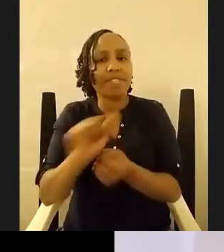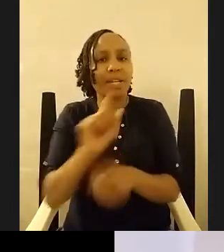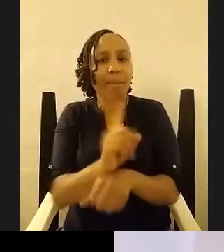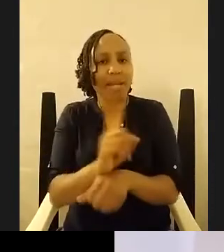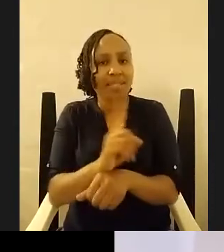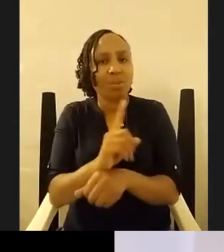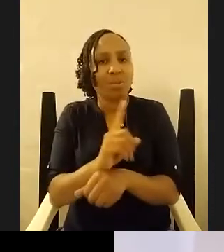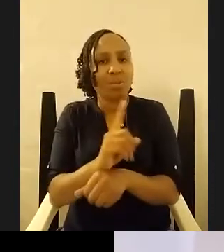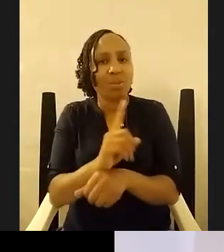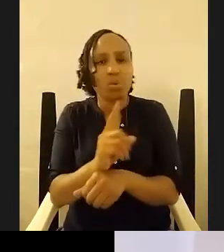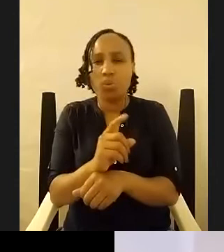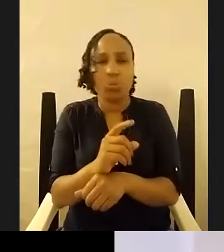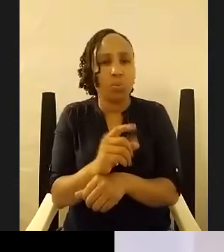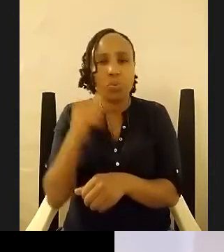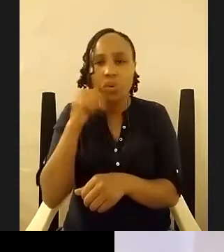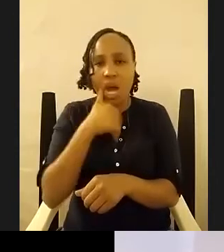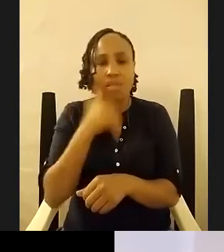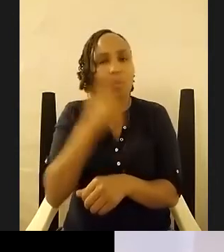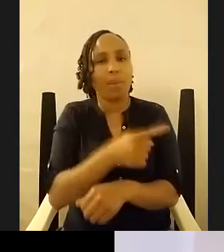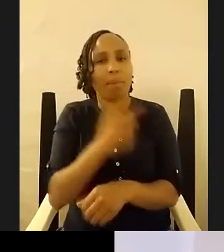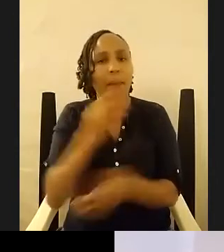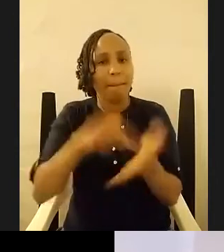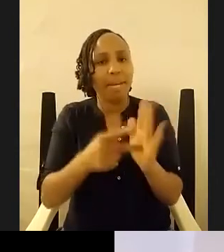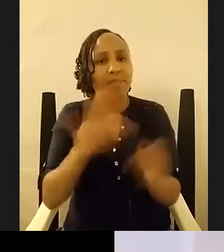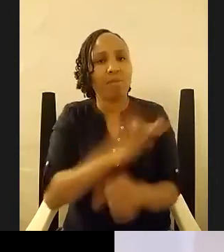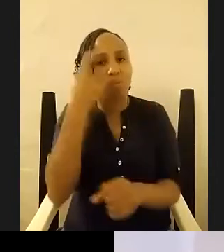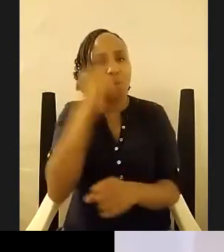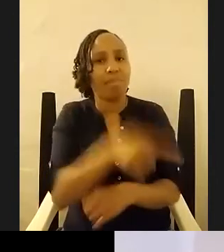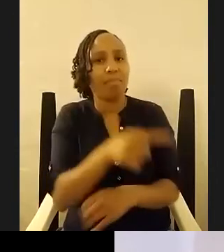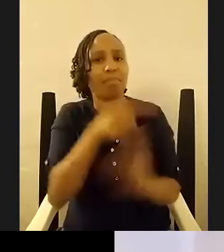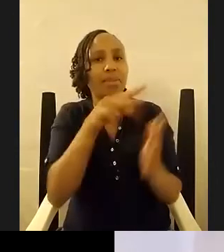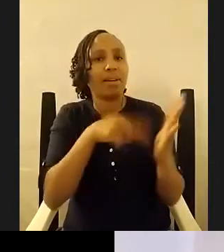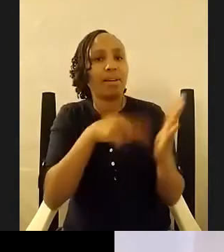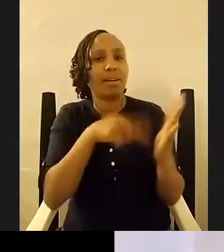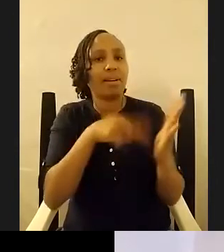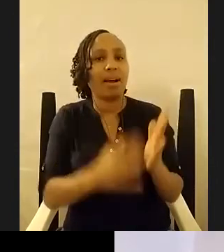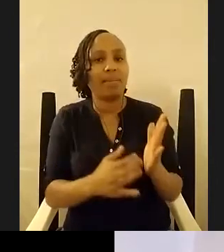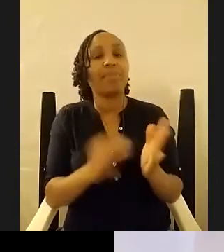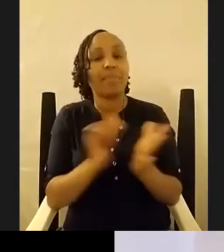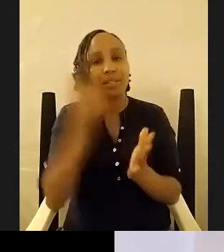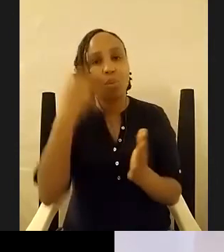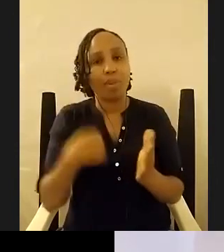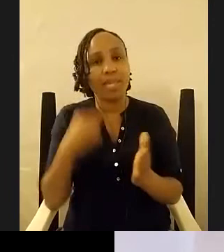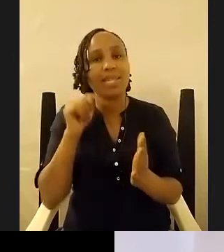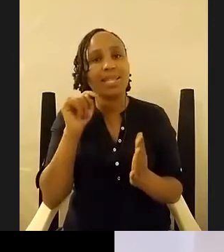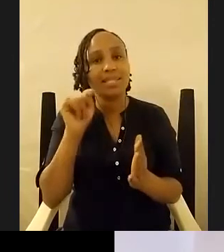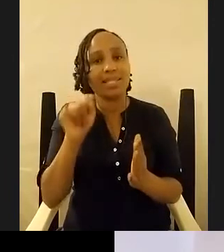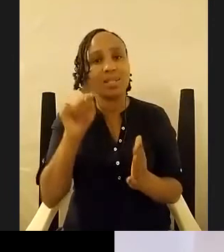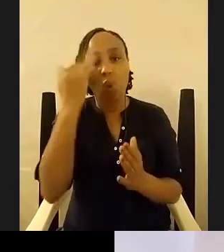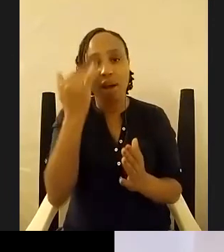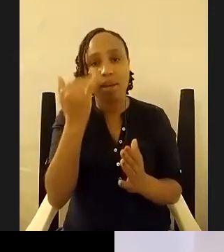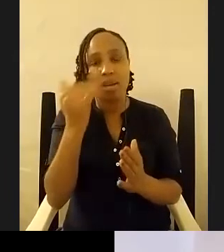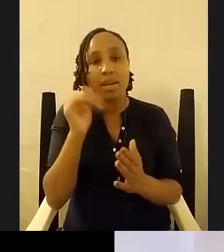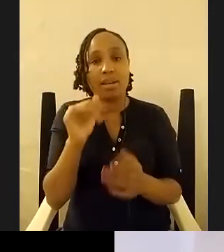them um and that for me really is why for example like you were saying like this little item was written